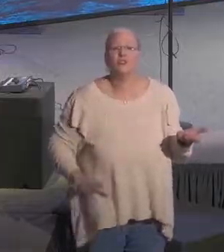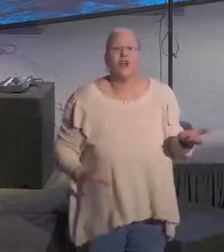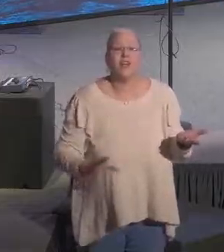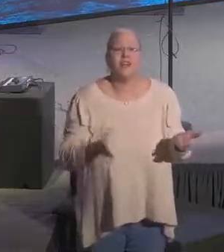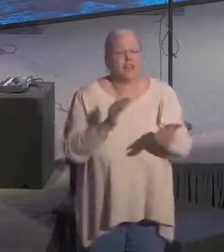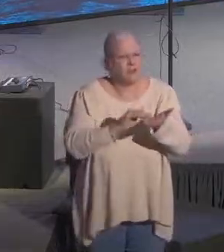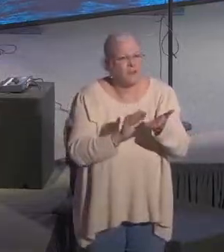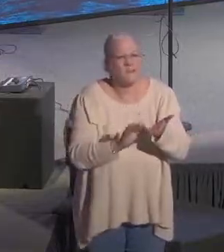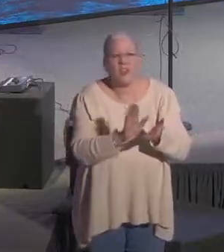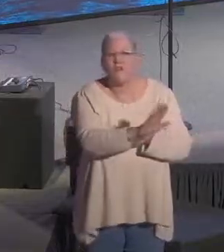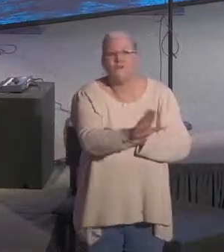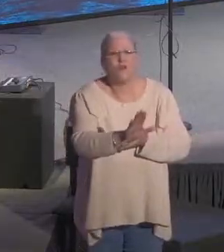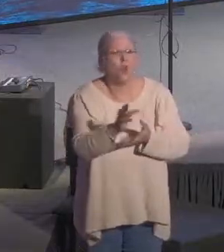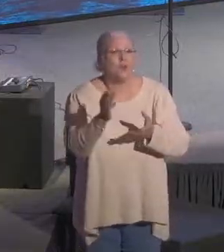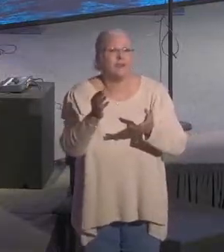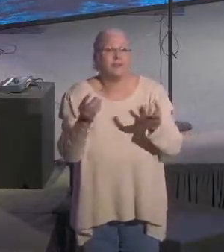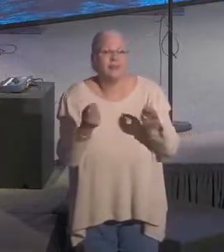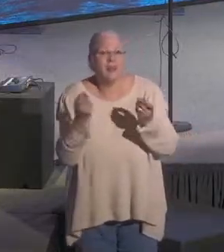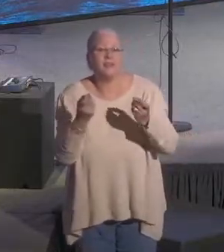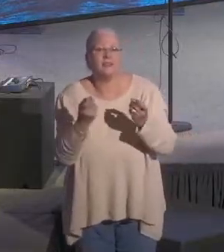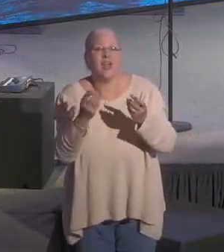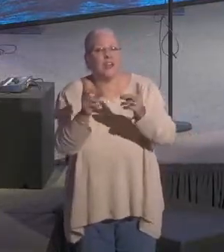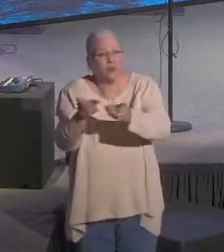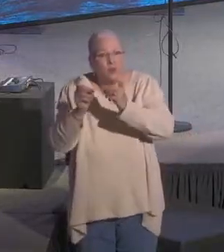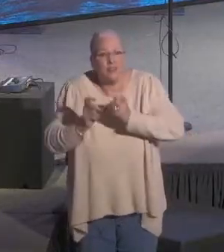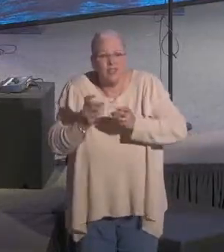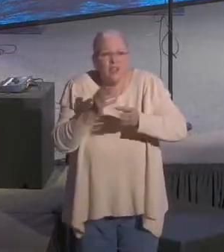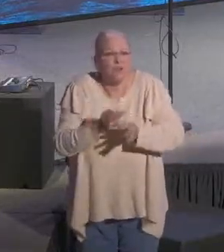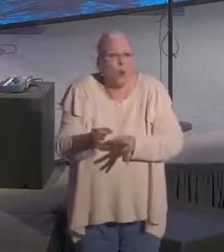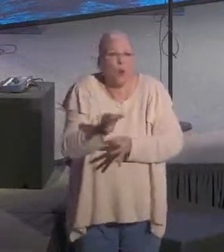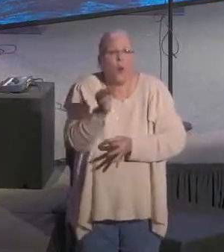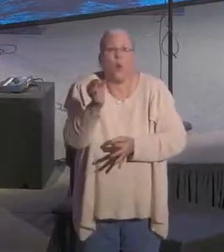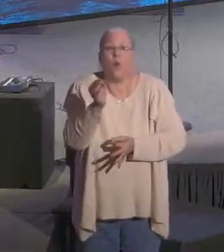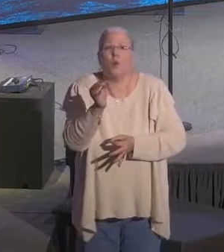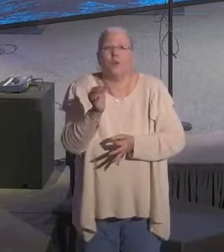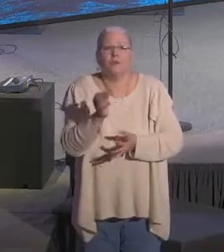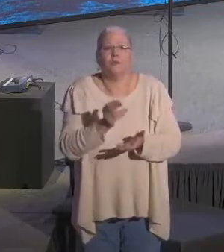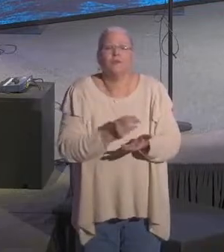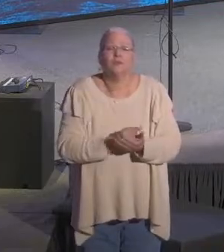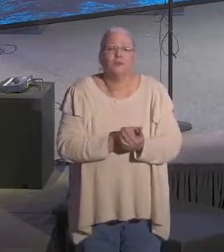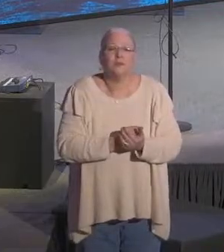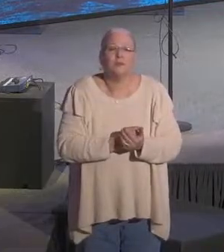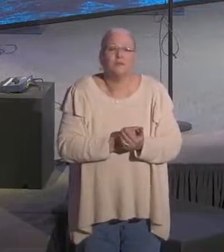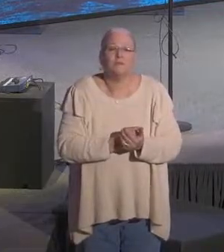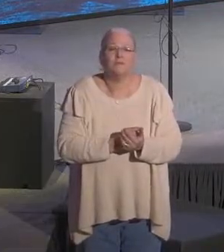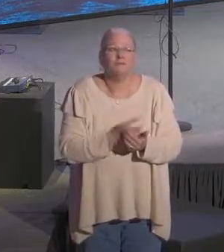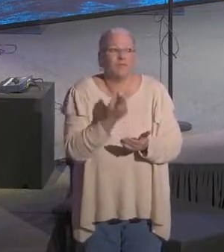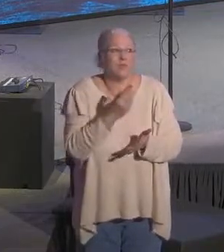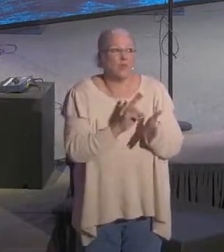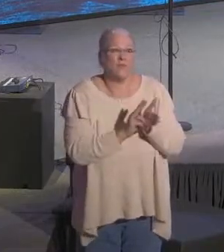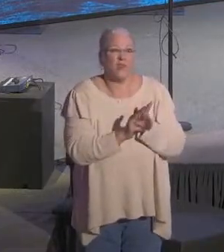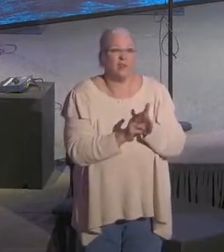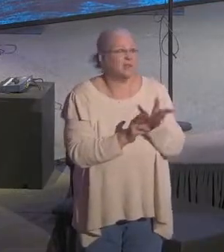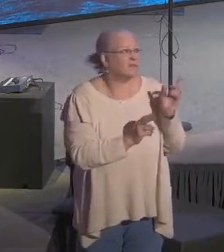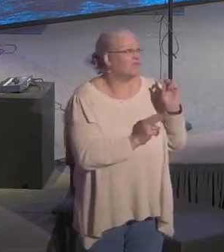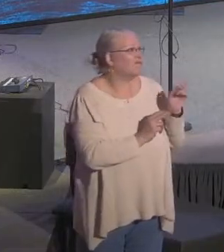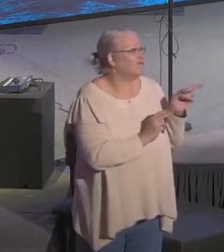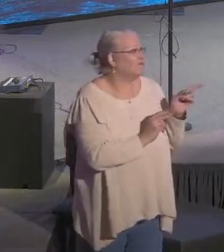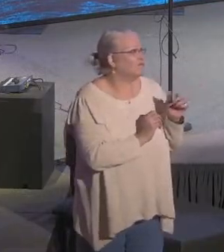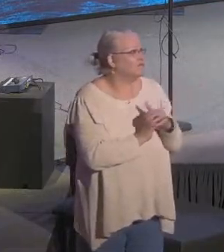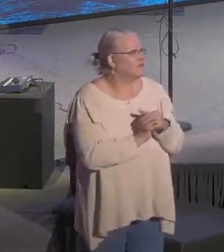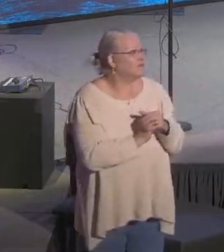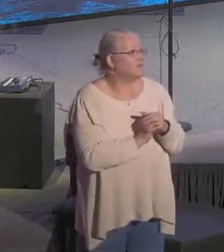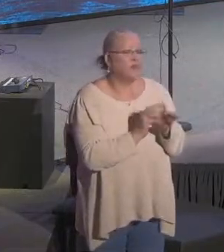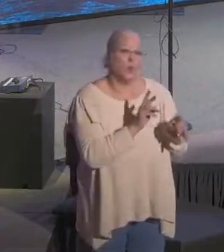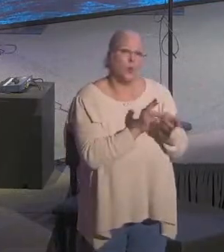in the original language. And it means to change your mind, to have a paradigm shift, to change direction. If you